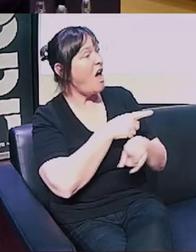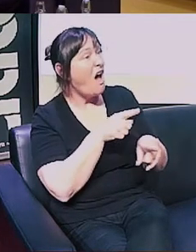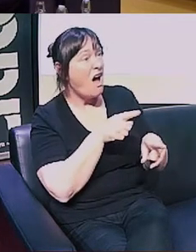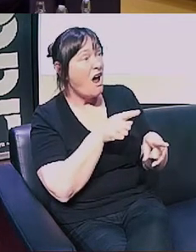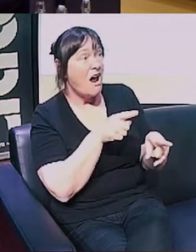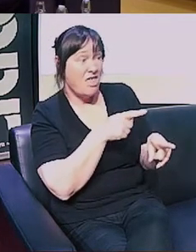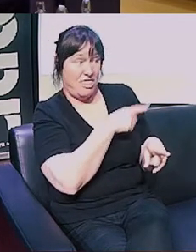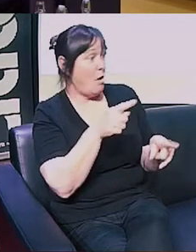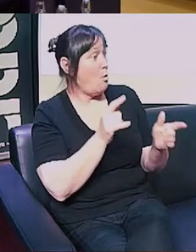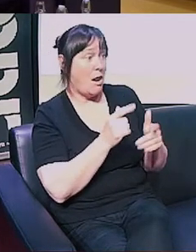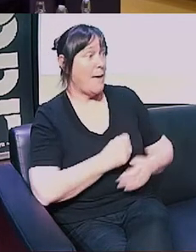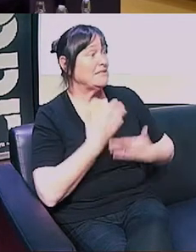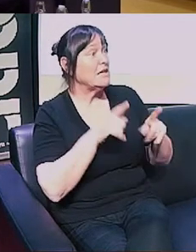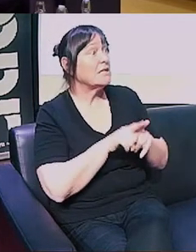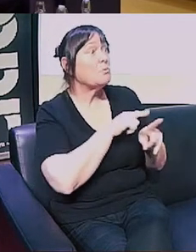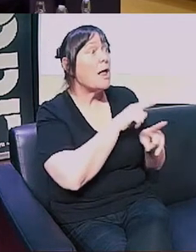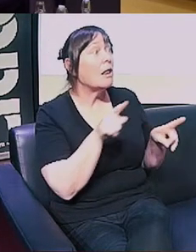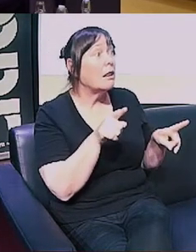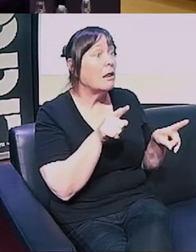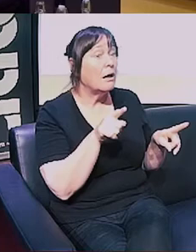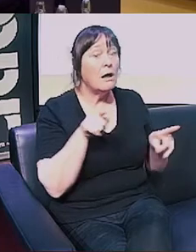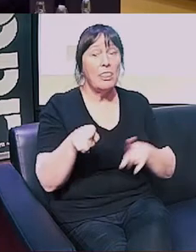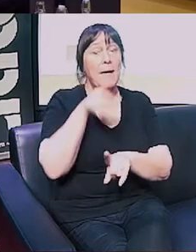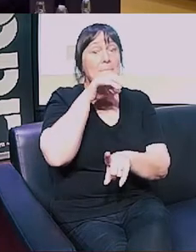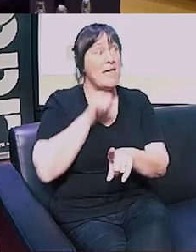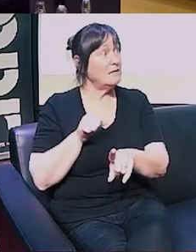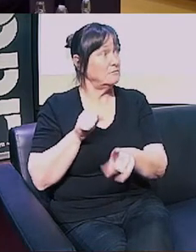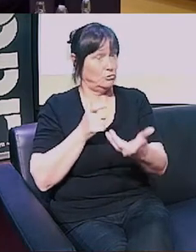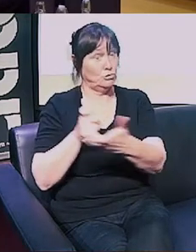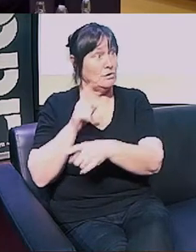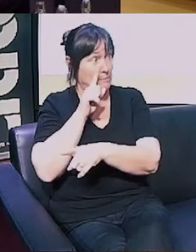at the disgusting actions of this madman,